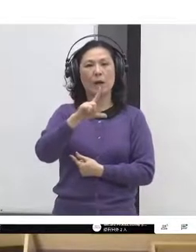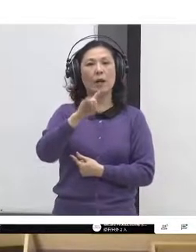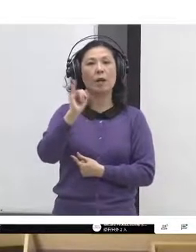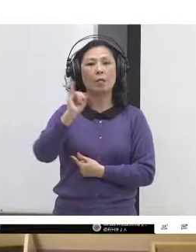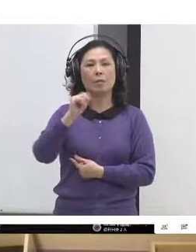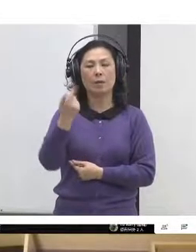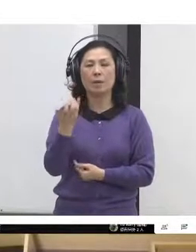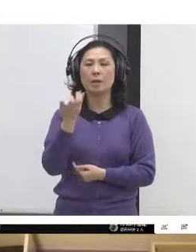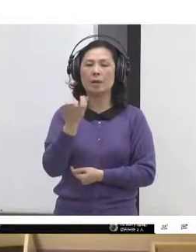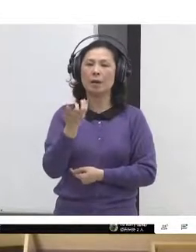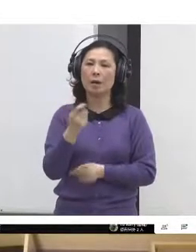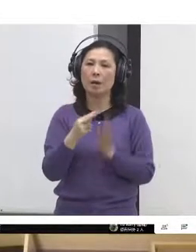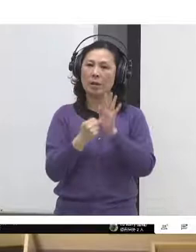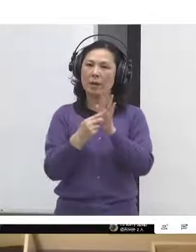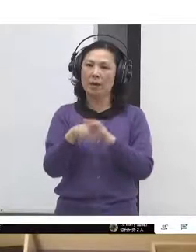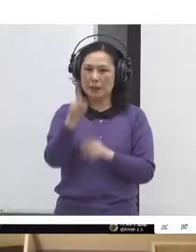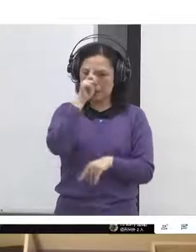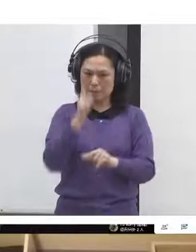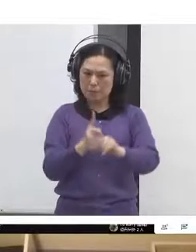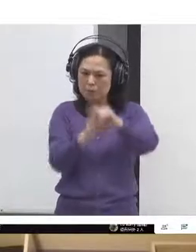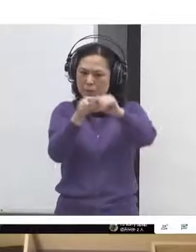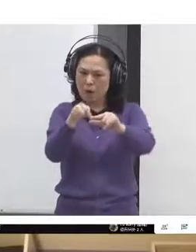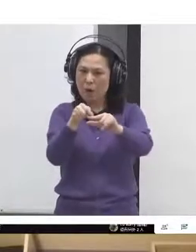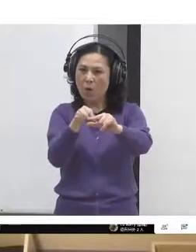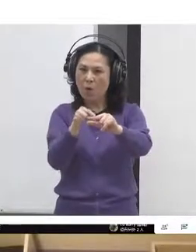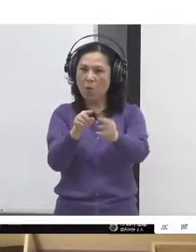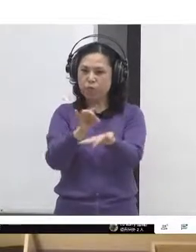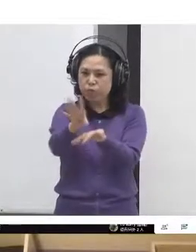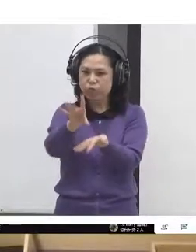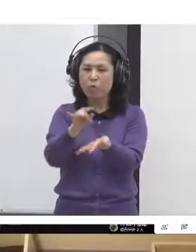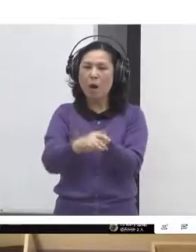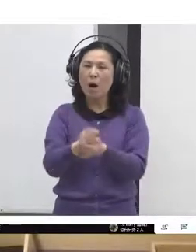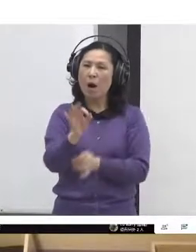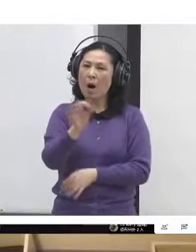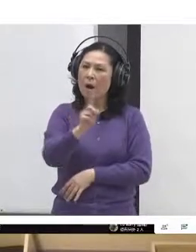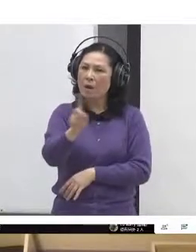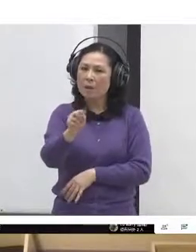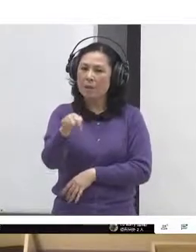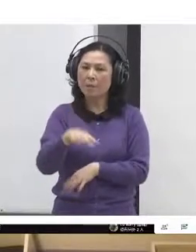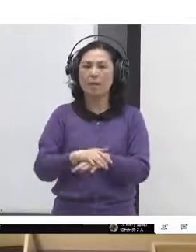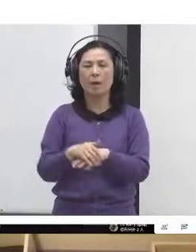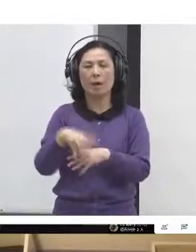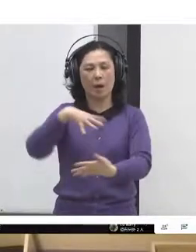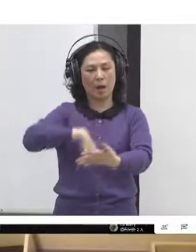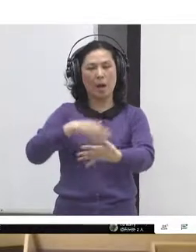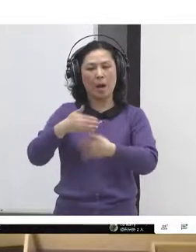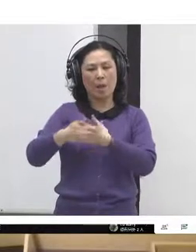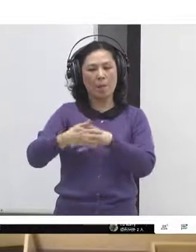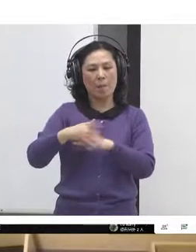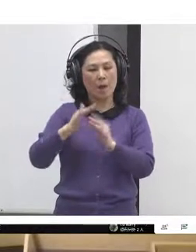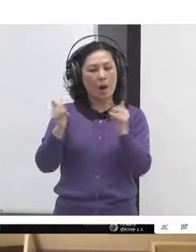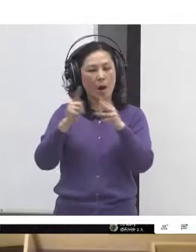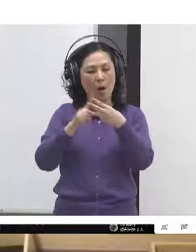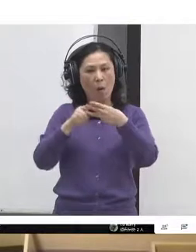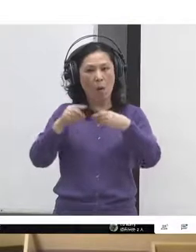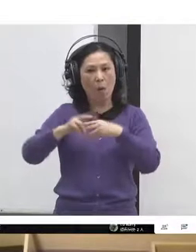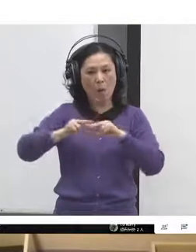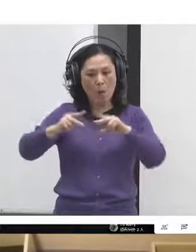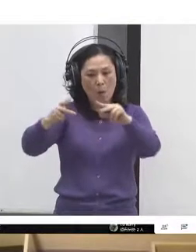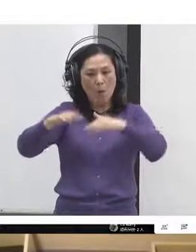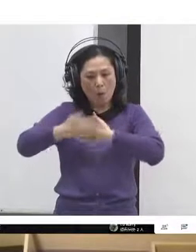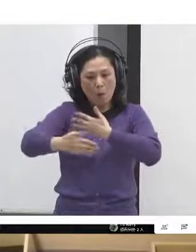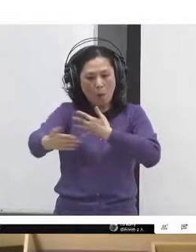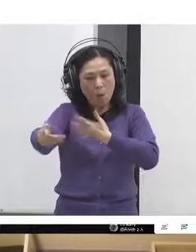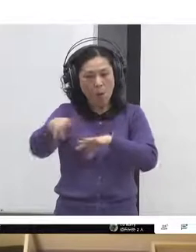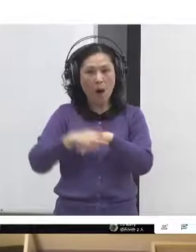is embedding a lot of democratic processes within that, particularly making use of people's assemblies. And you can see an example of that